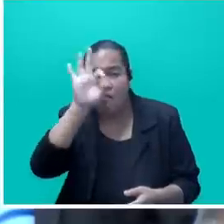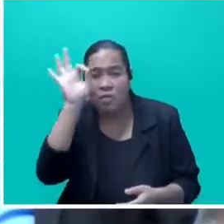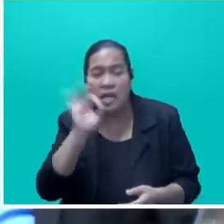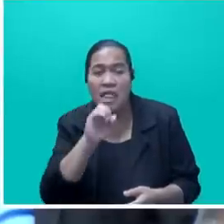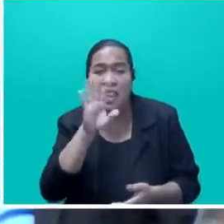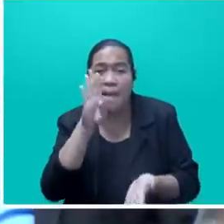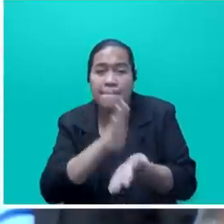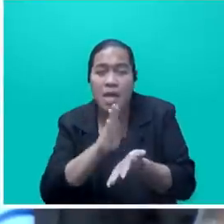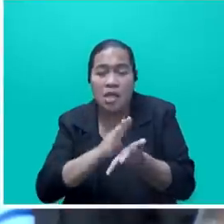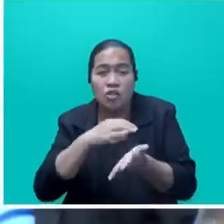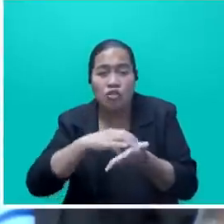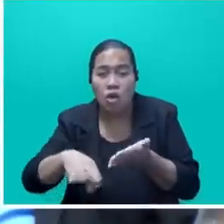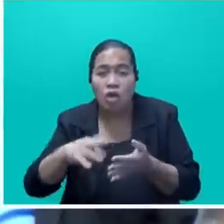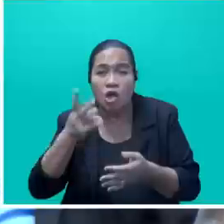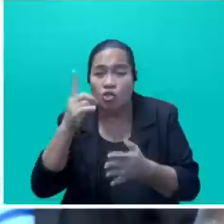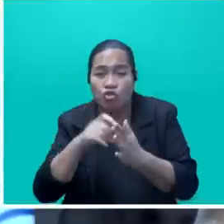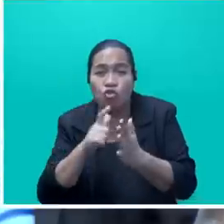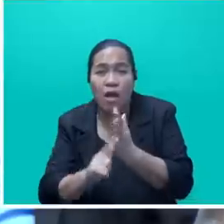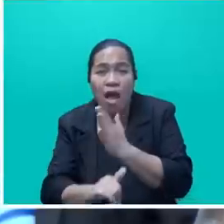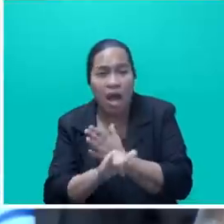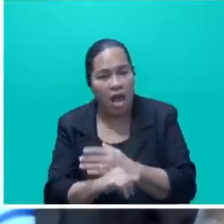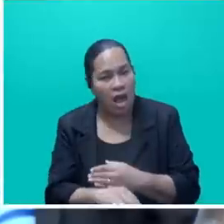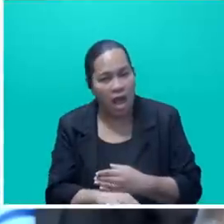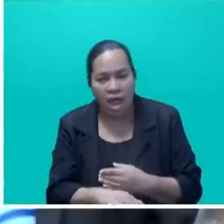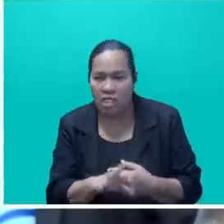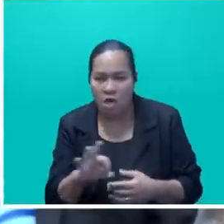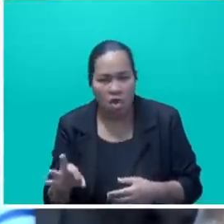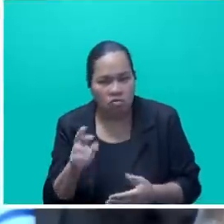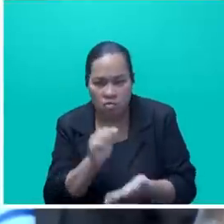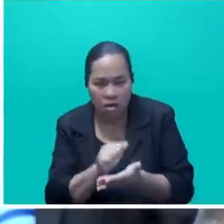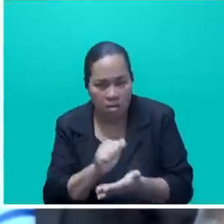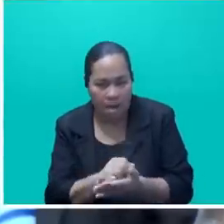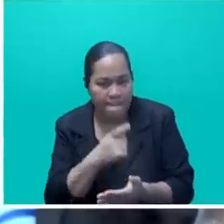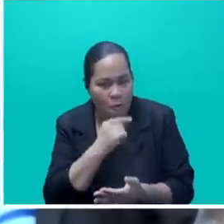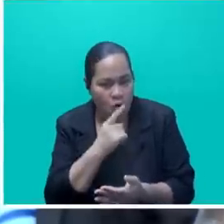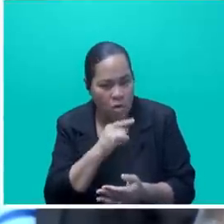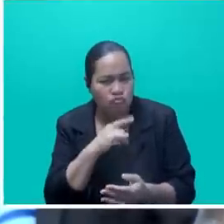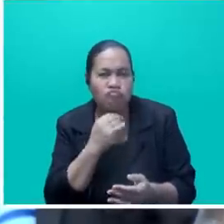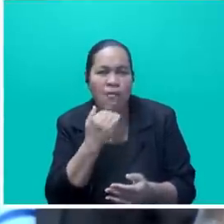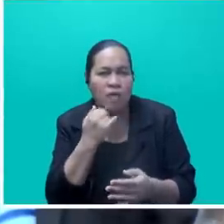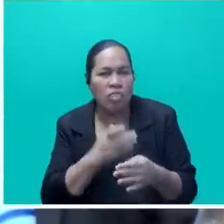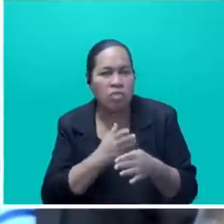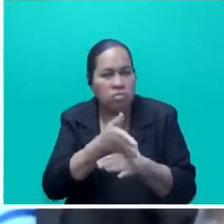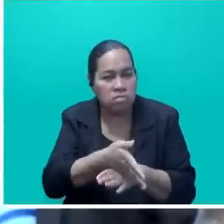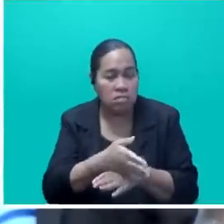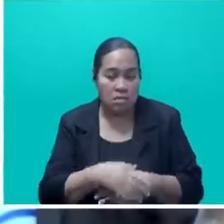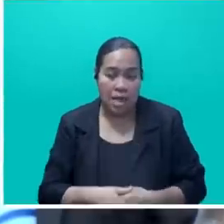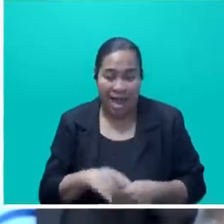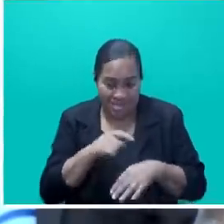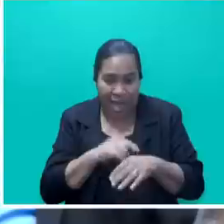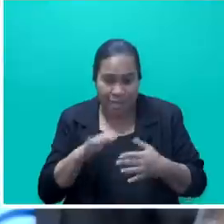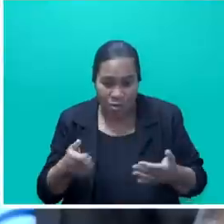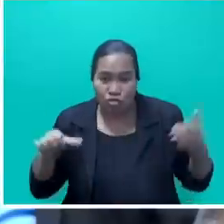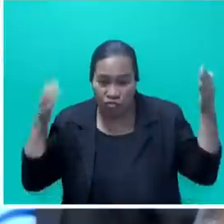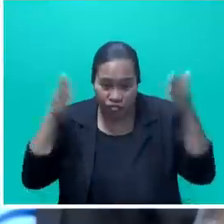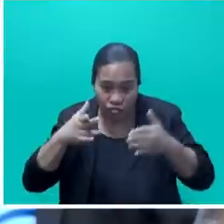by July 2023 is not responsible for borrowing at all. At a time where our focus should be on rebuilding,